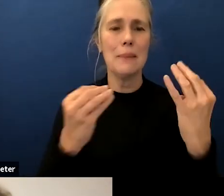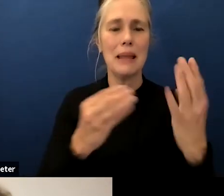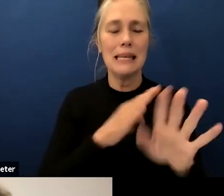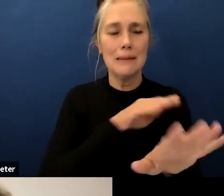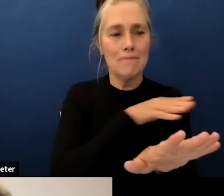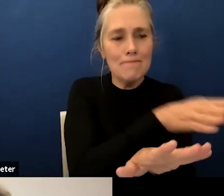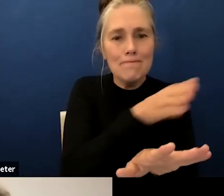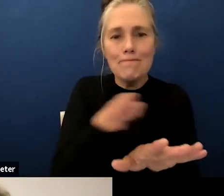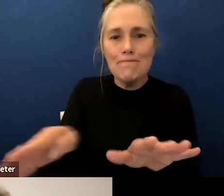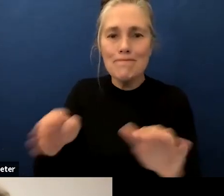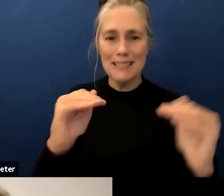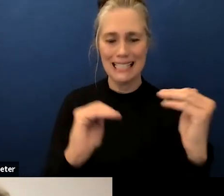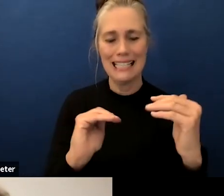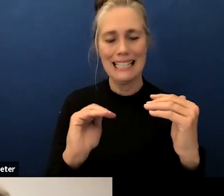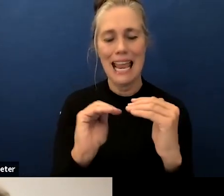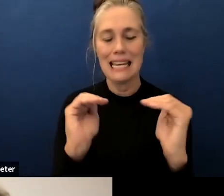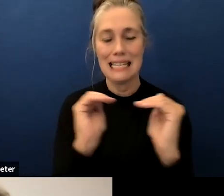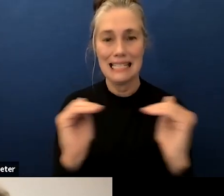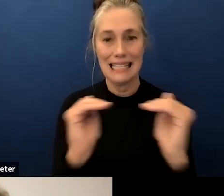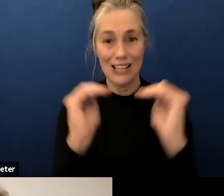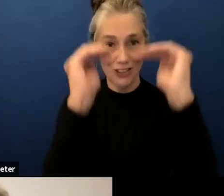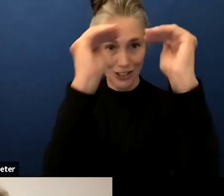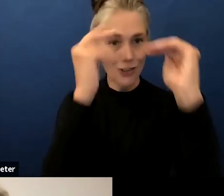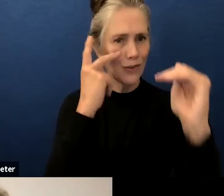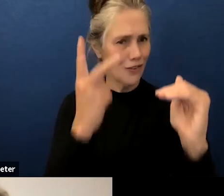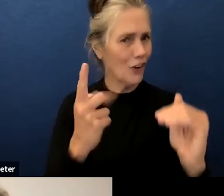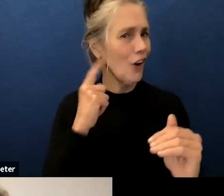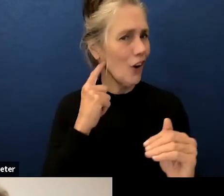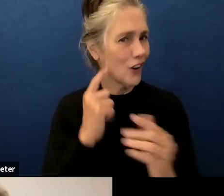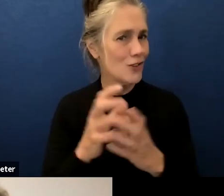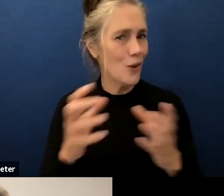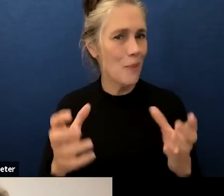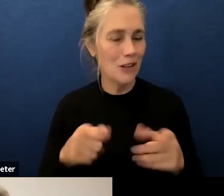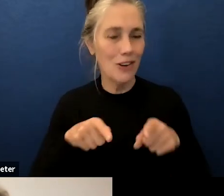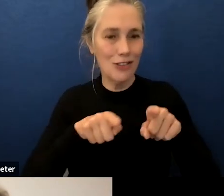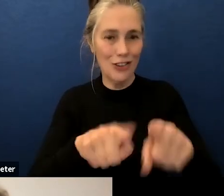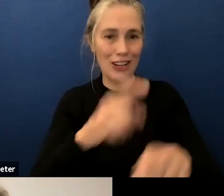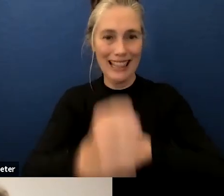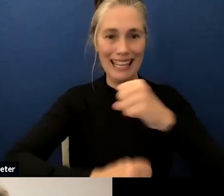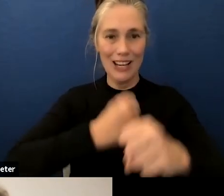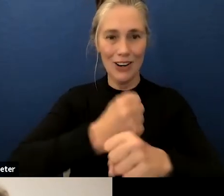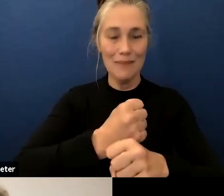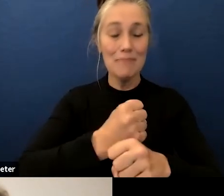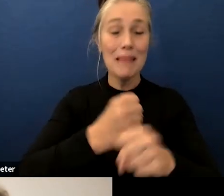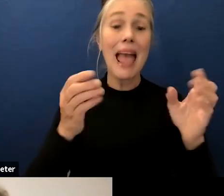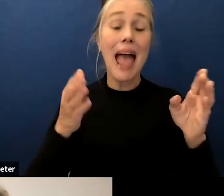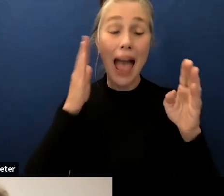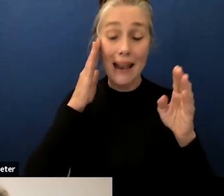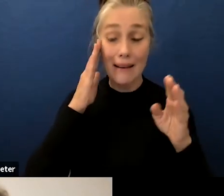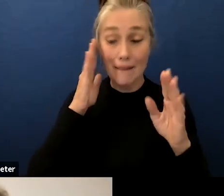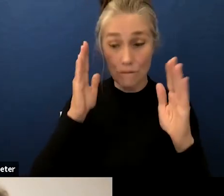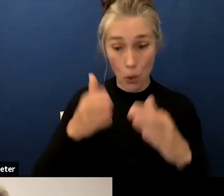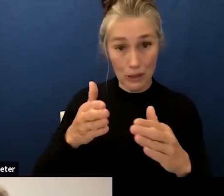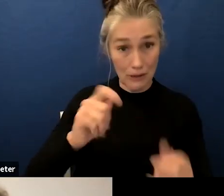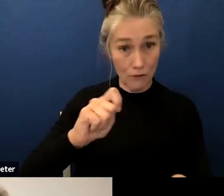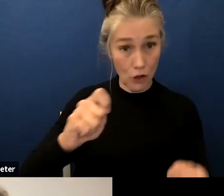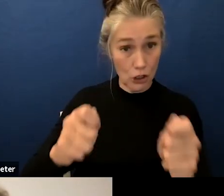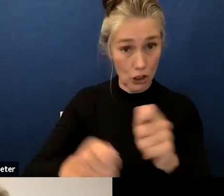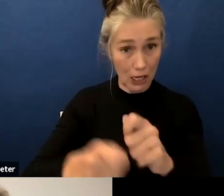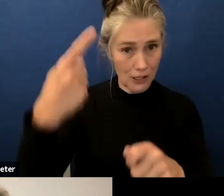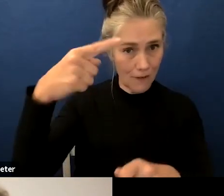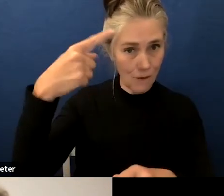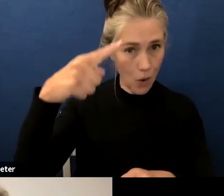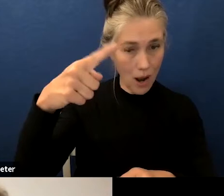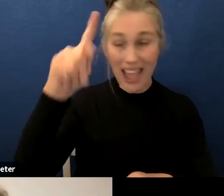year and really focusing in on our change in order to turn